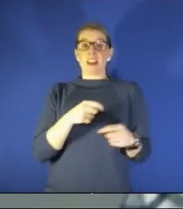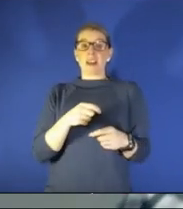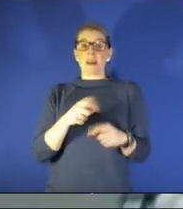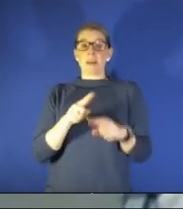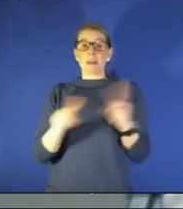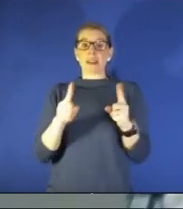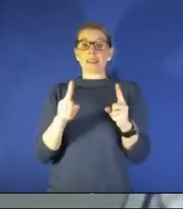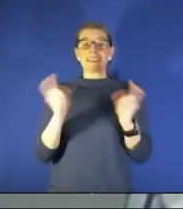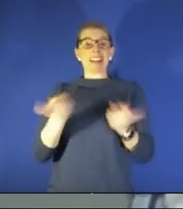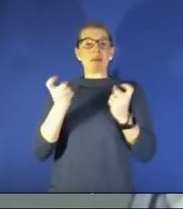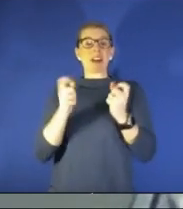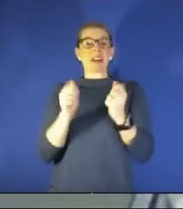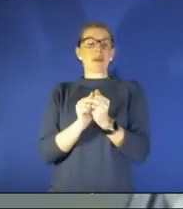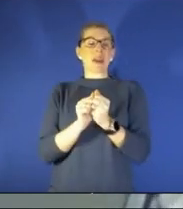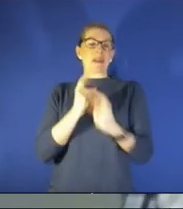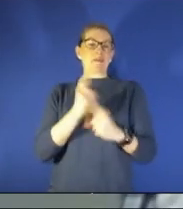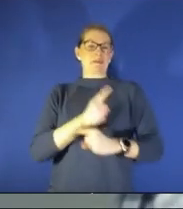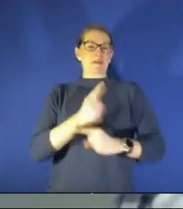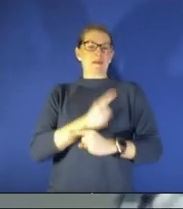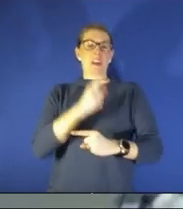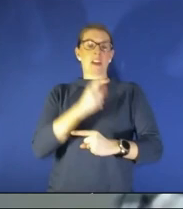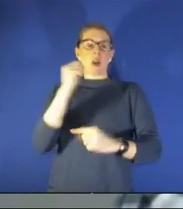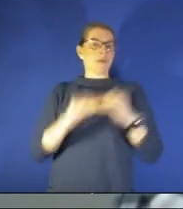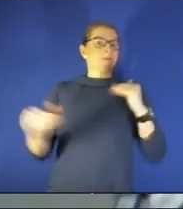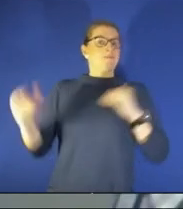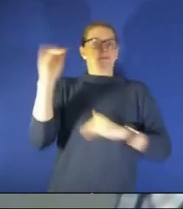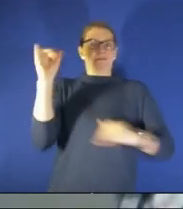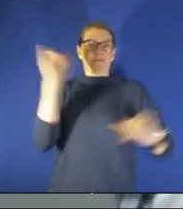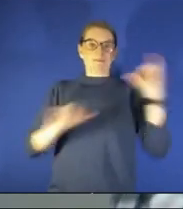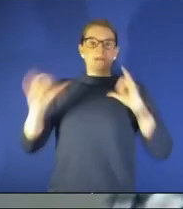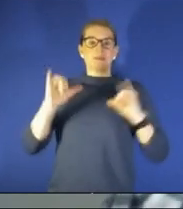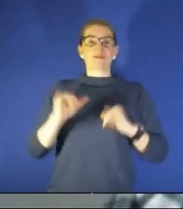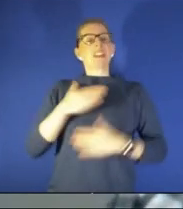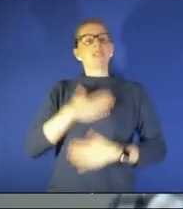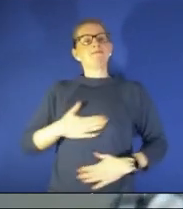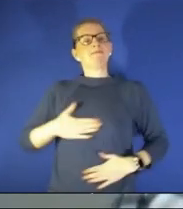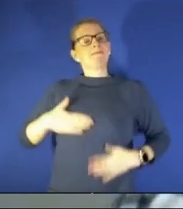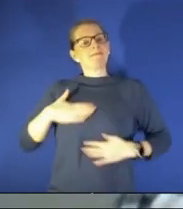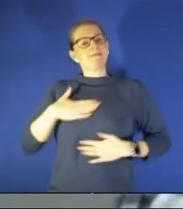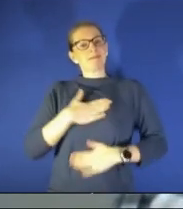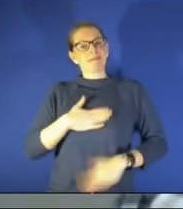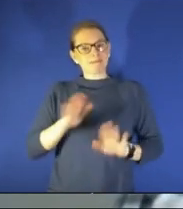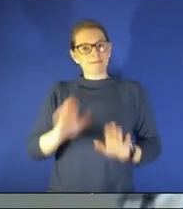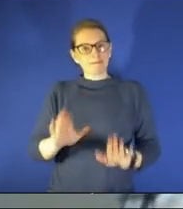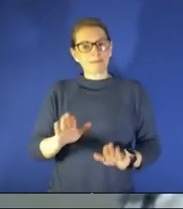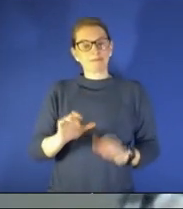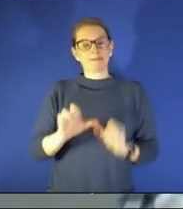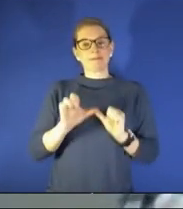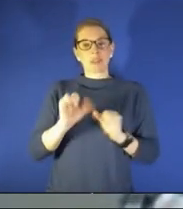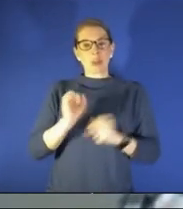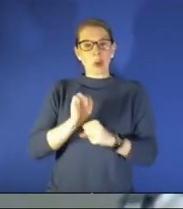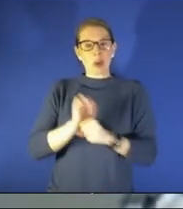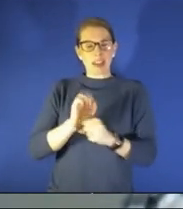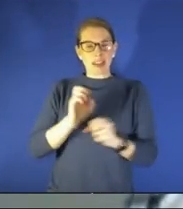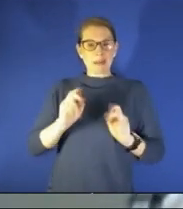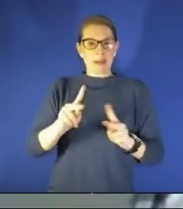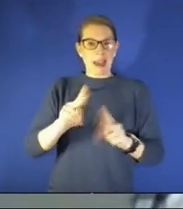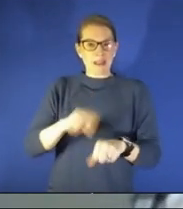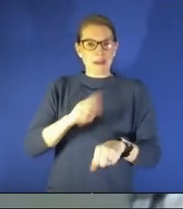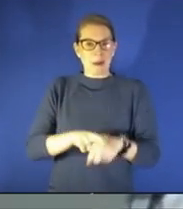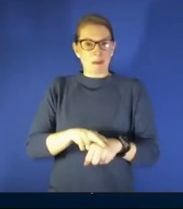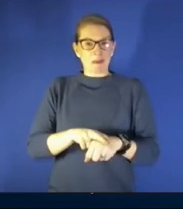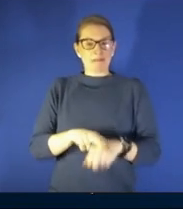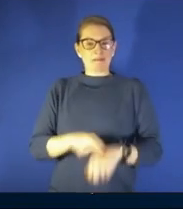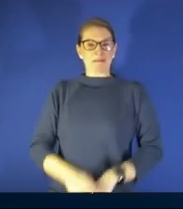don't over indulge let's all have a good time and let's keep working to get back to normal well